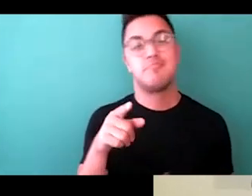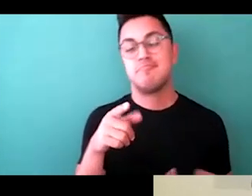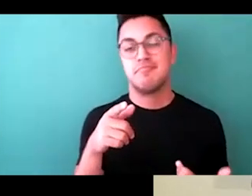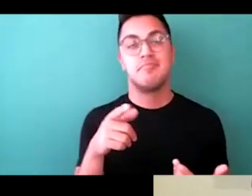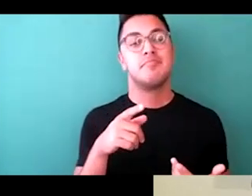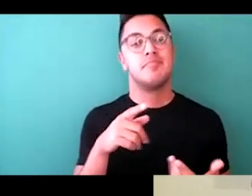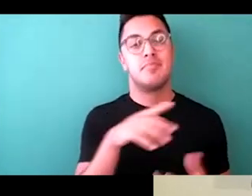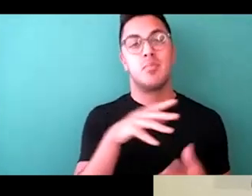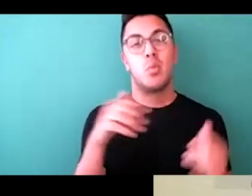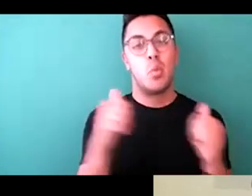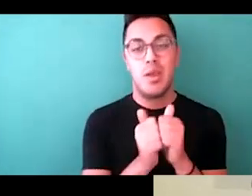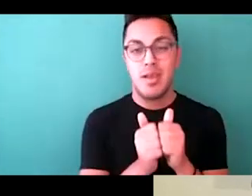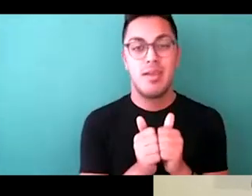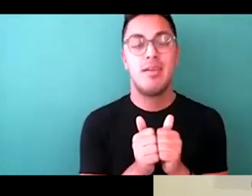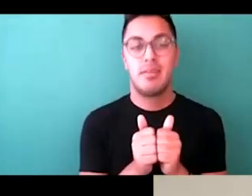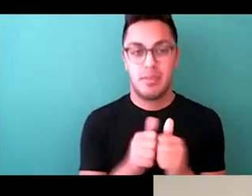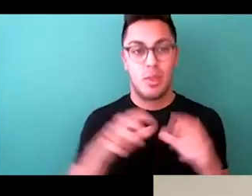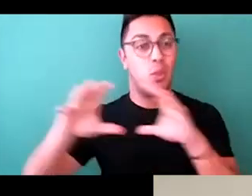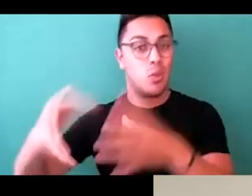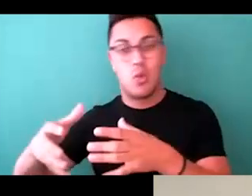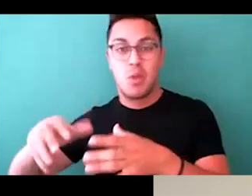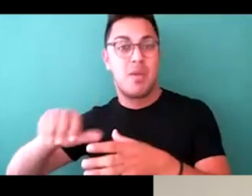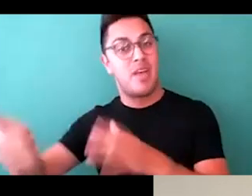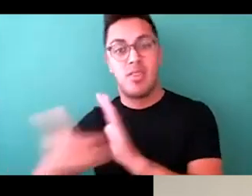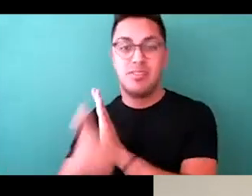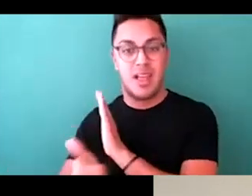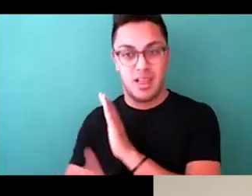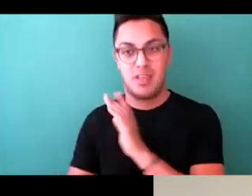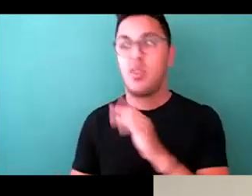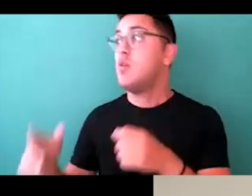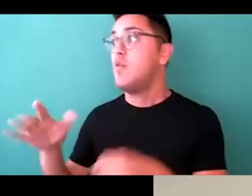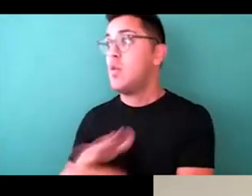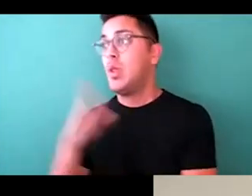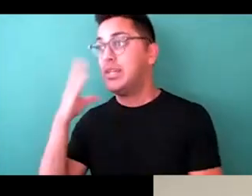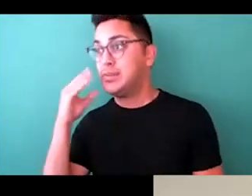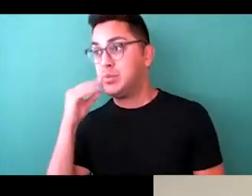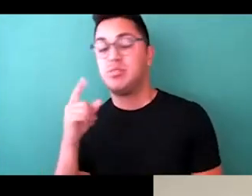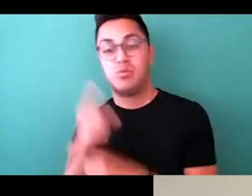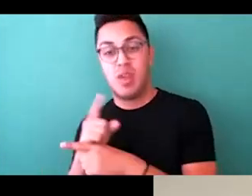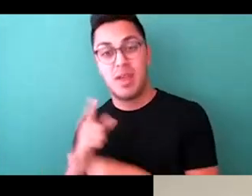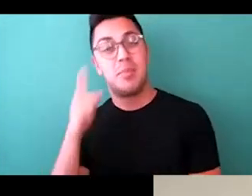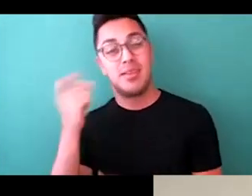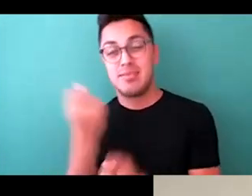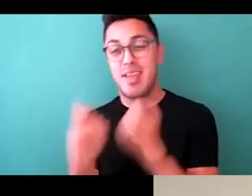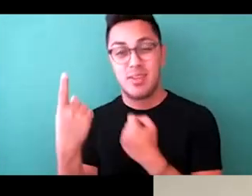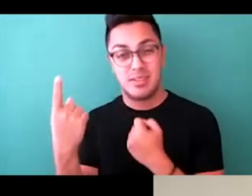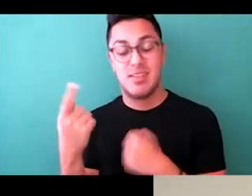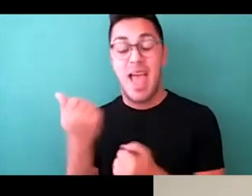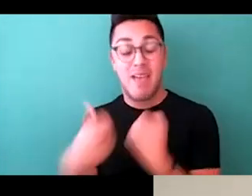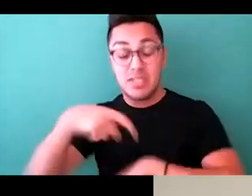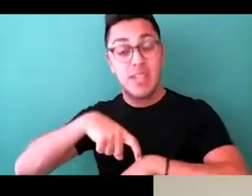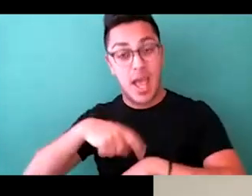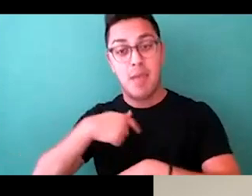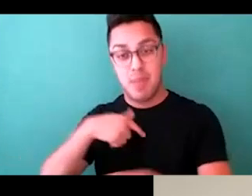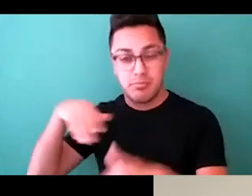the group of other talent. The full experience. Correct. Every time I walk into these other shoots with huge